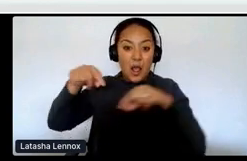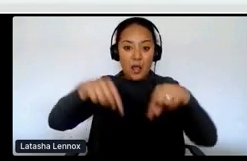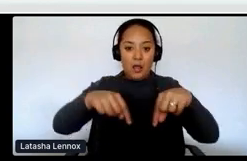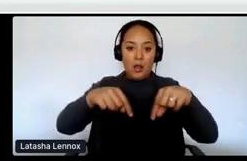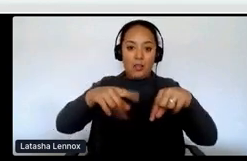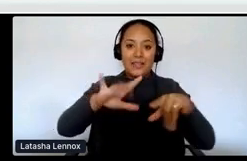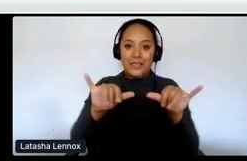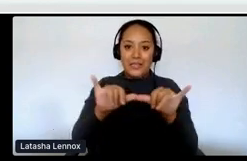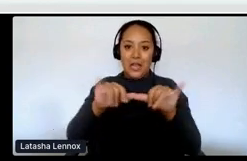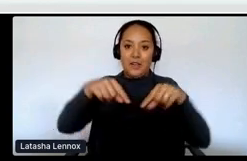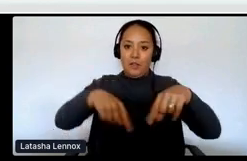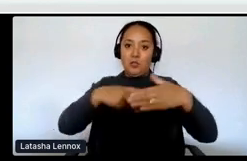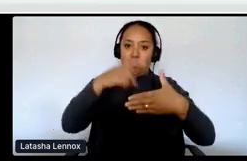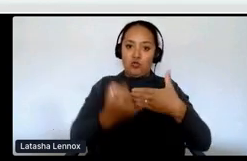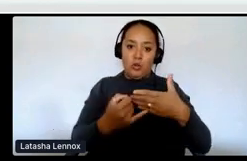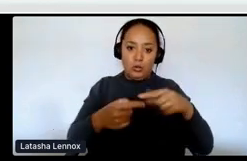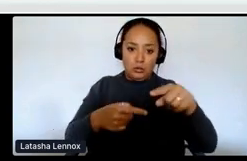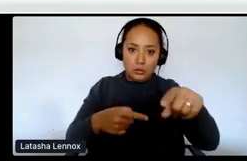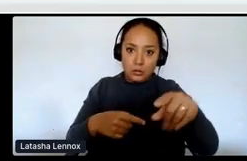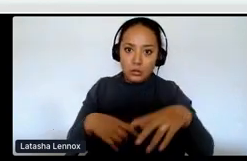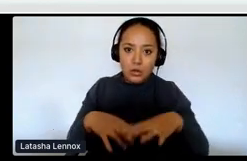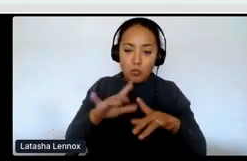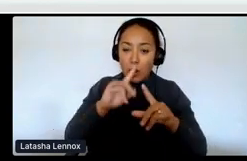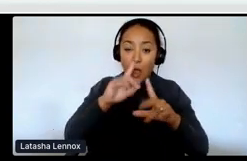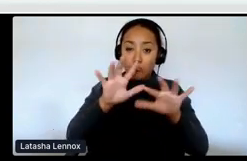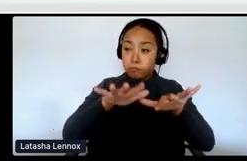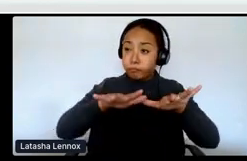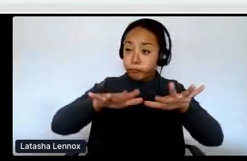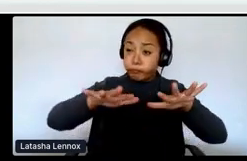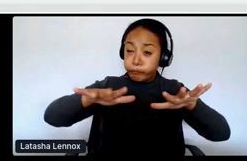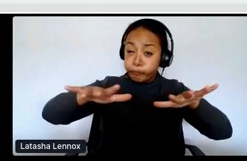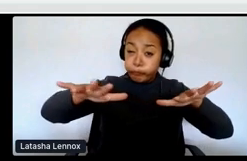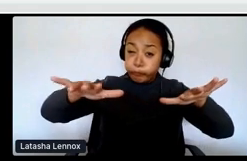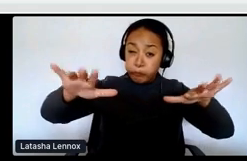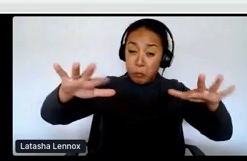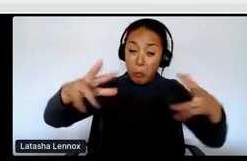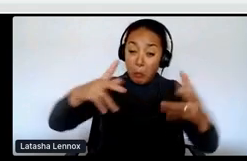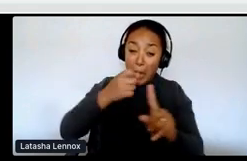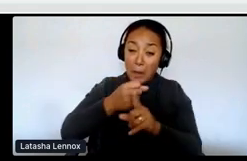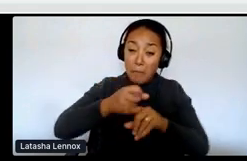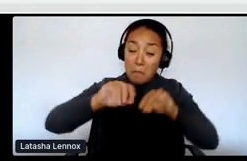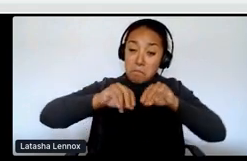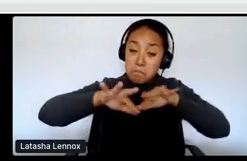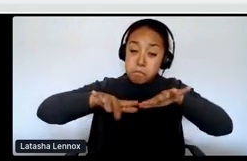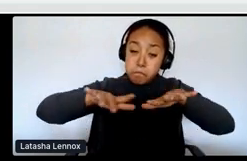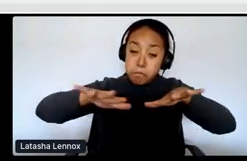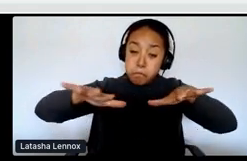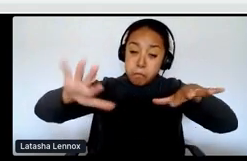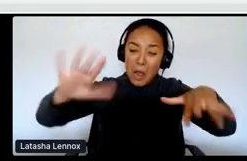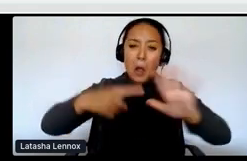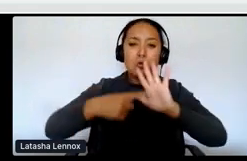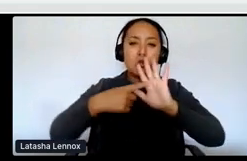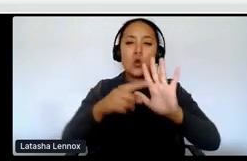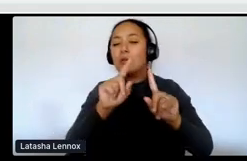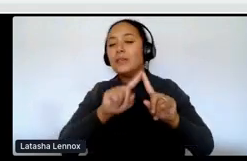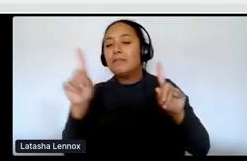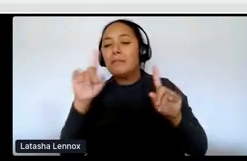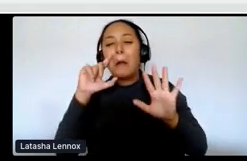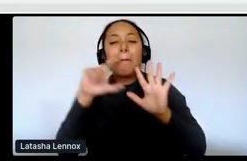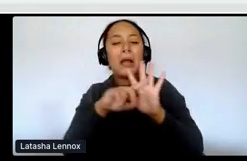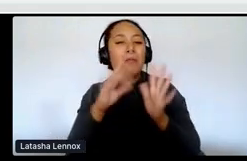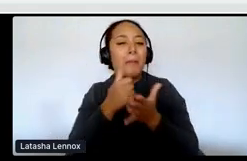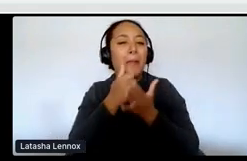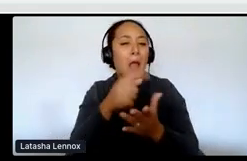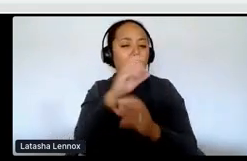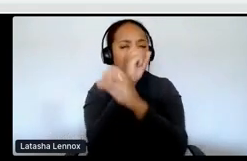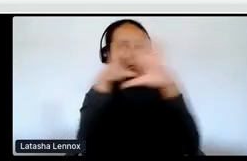province. So it expands a lot. So there's a mass amount of impact here. I'll show another slide that will be helpful. I have to